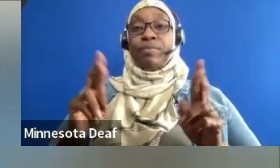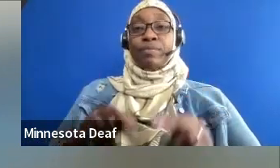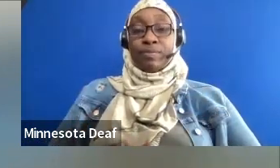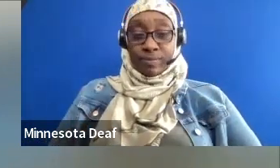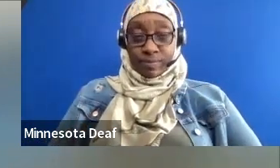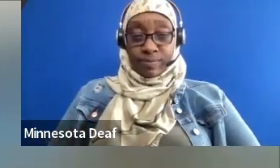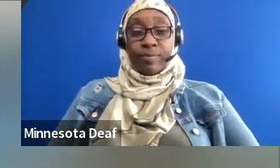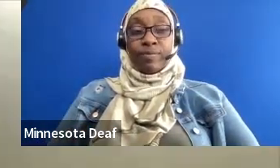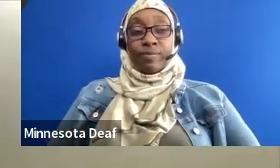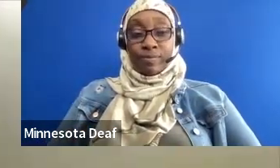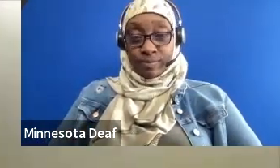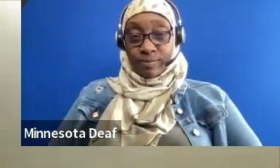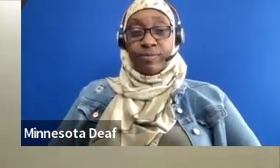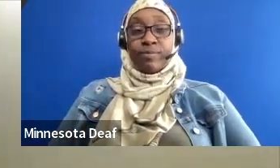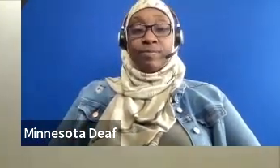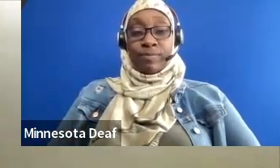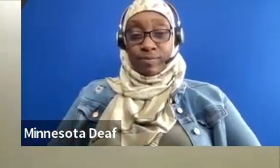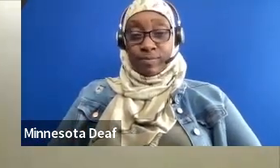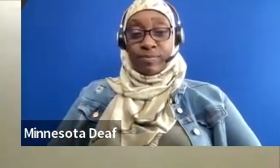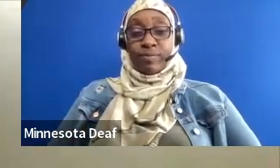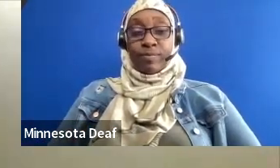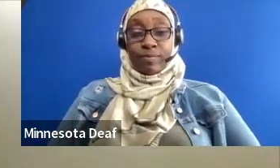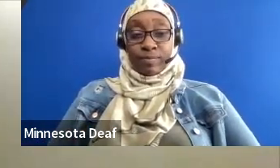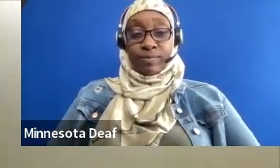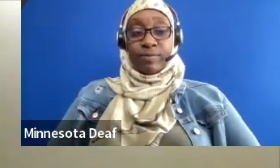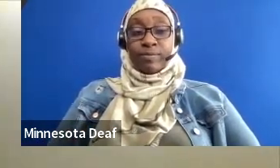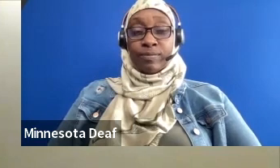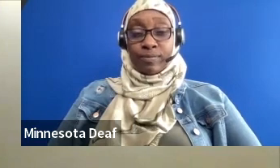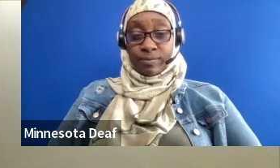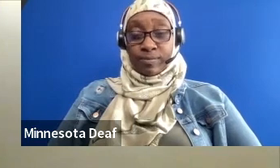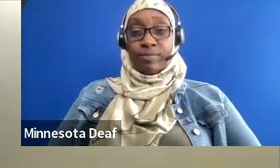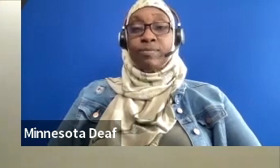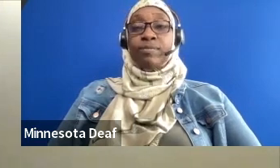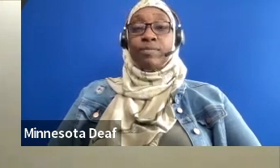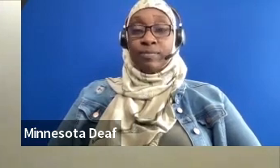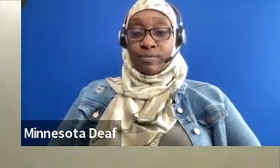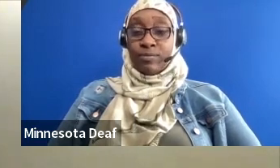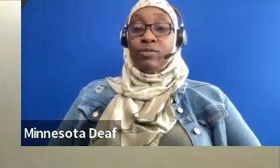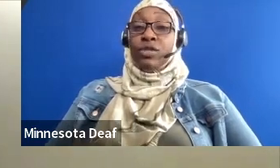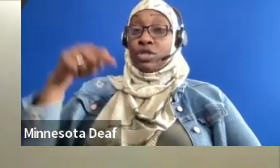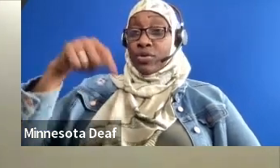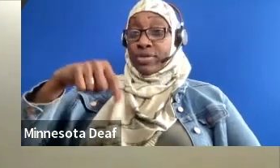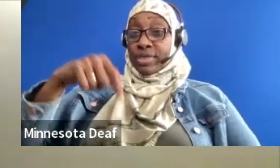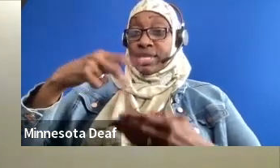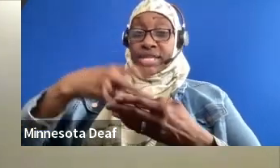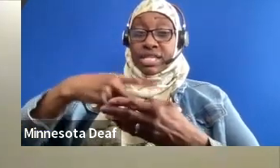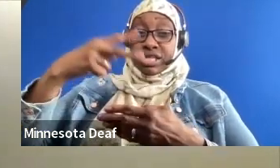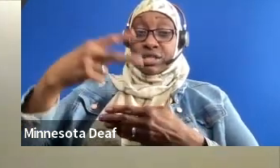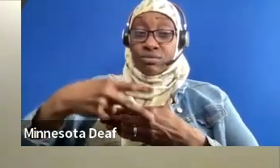And this program pushed